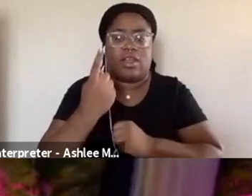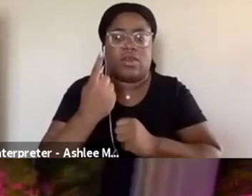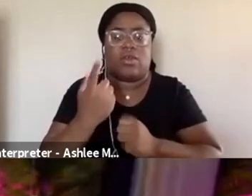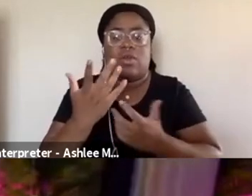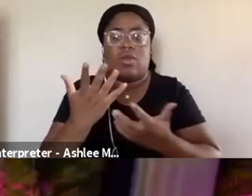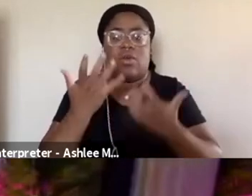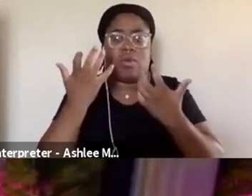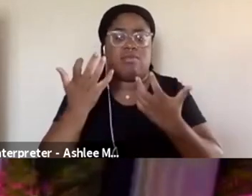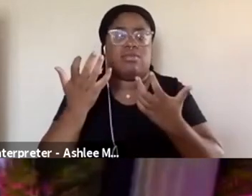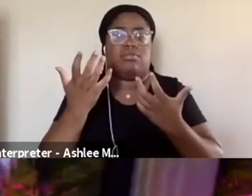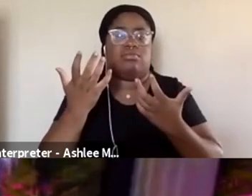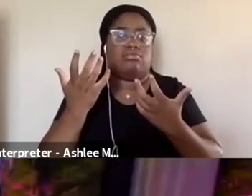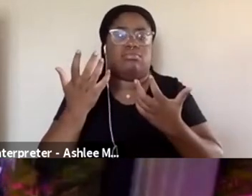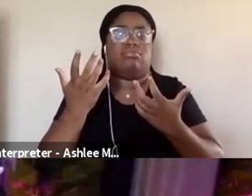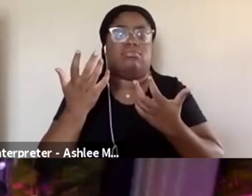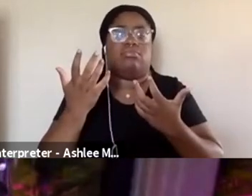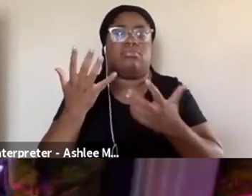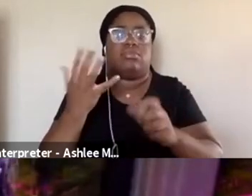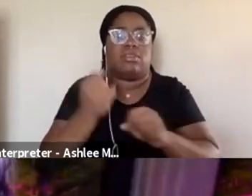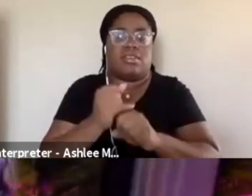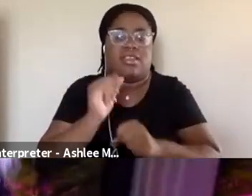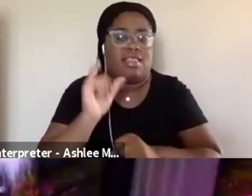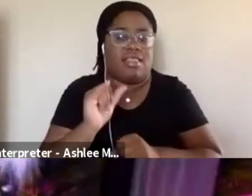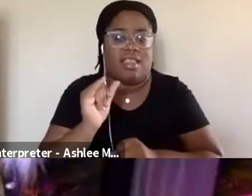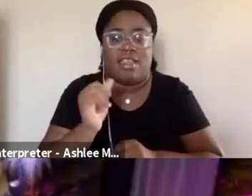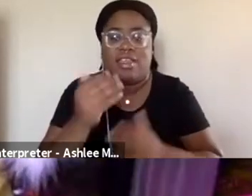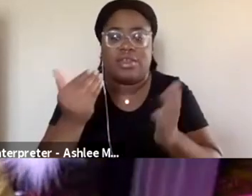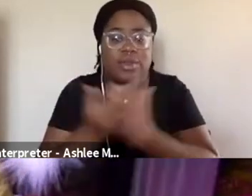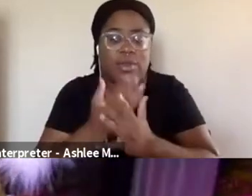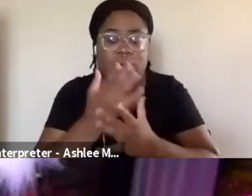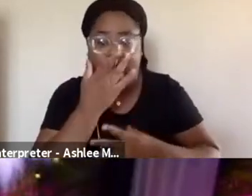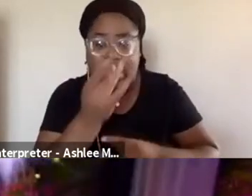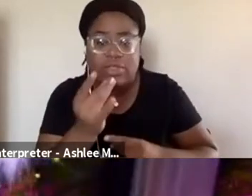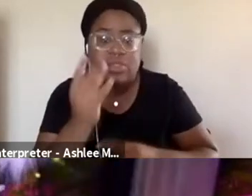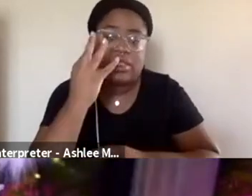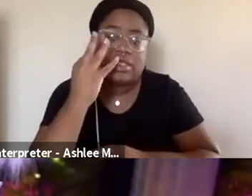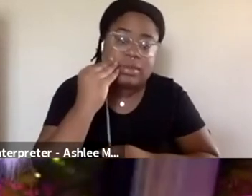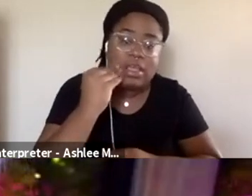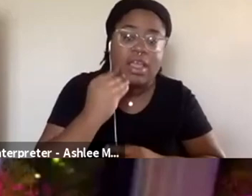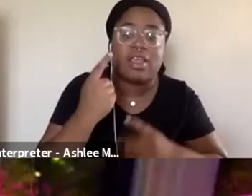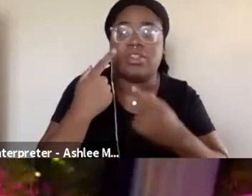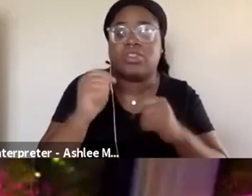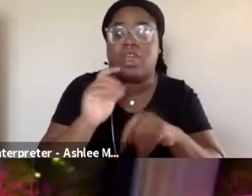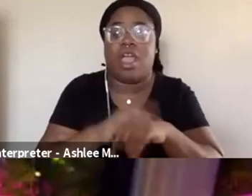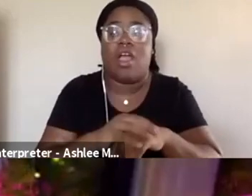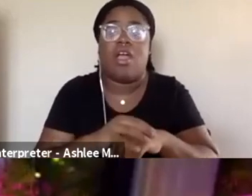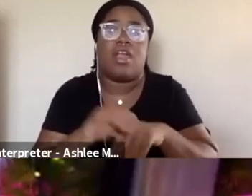kind of get to have that new and interesting experience of getting to like try on a possibility.